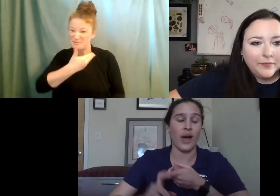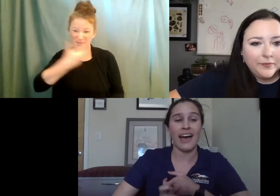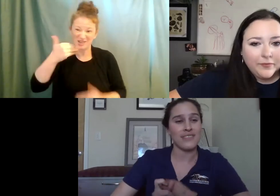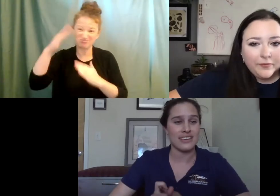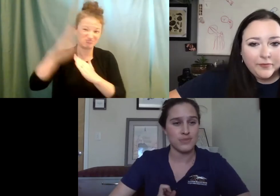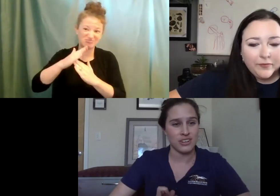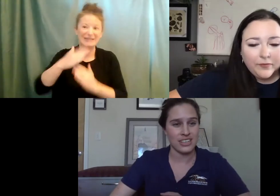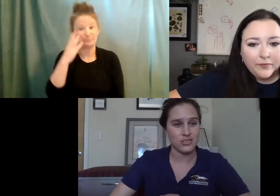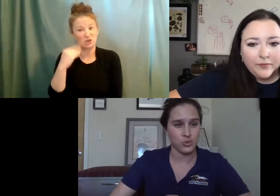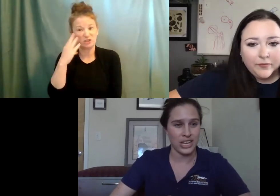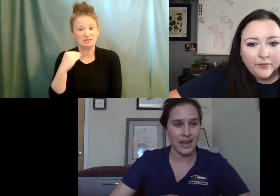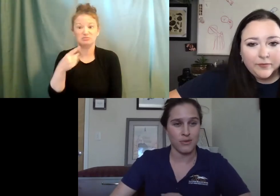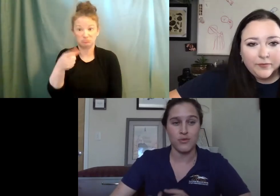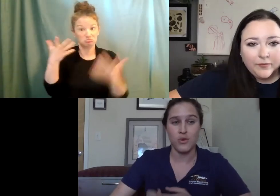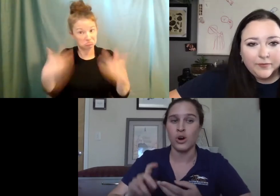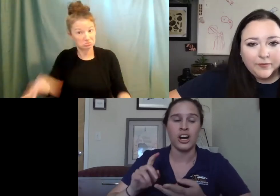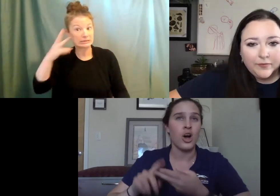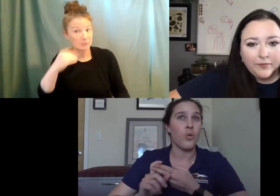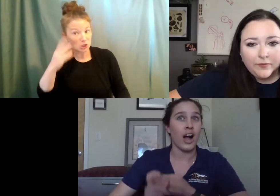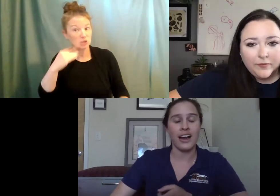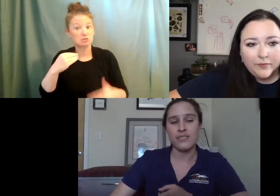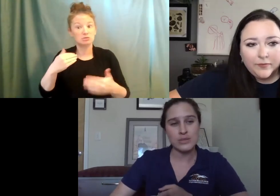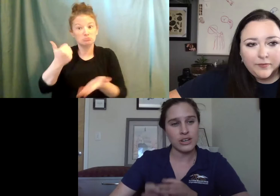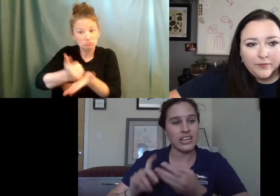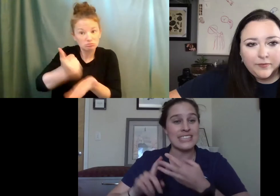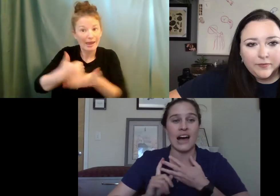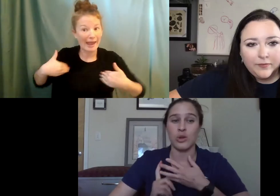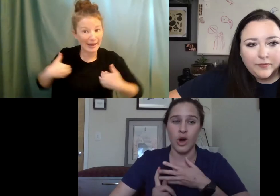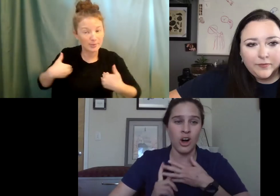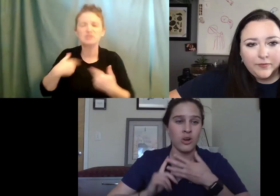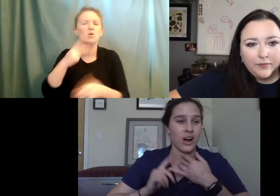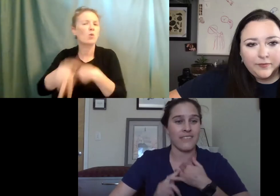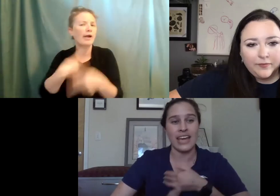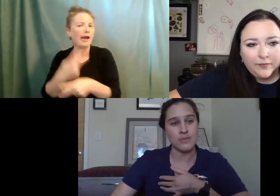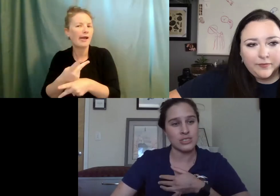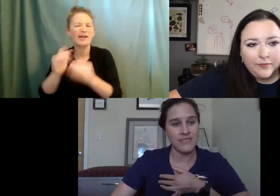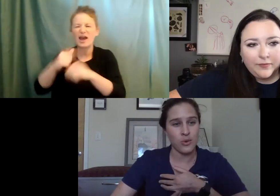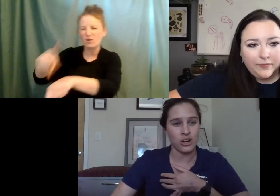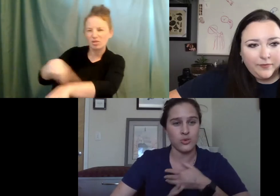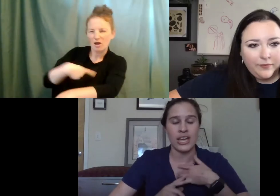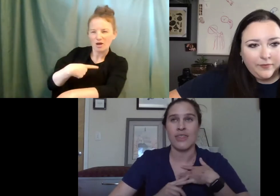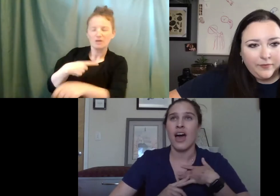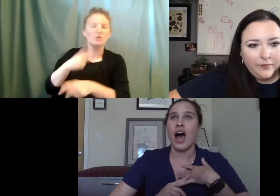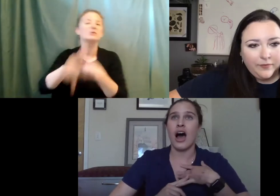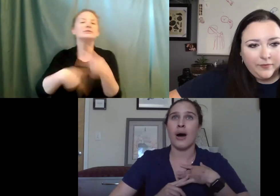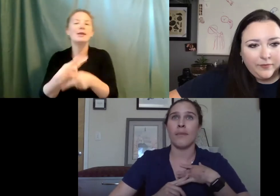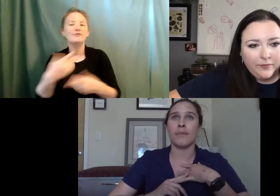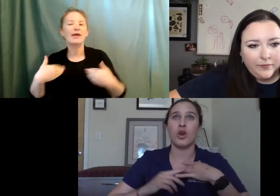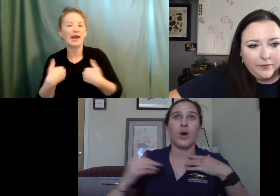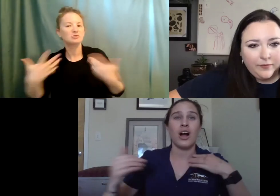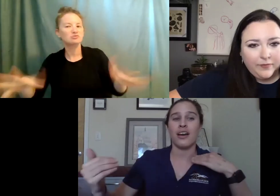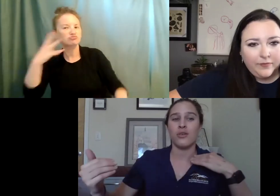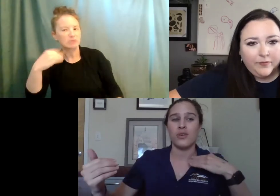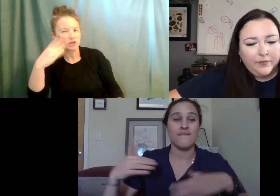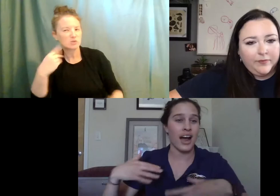see, you know, have they experienced rehab before? What kind of experience, how long, what kind of animals have they worked with? Um,